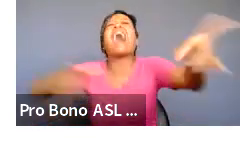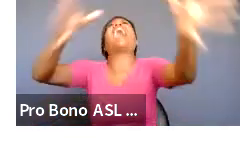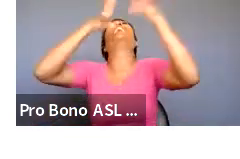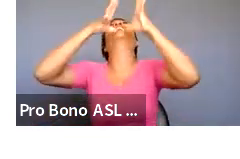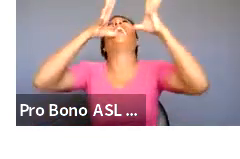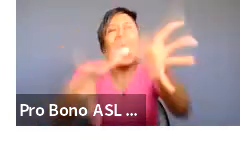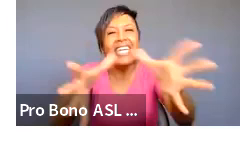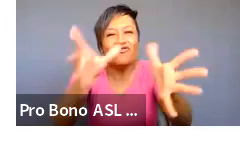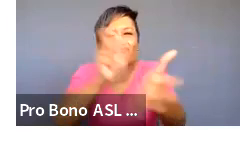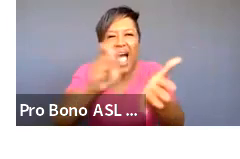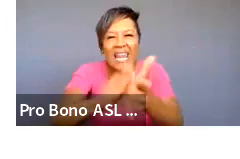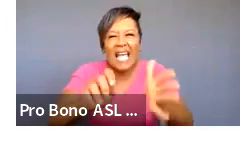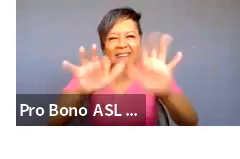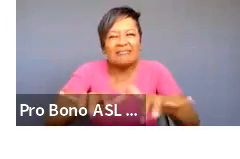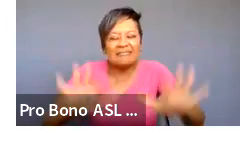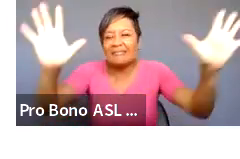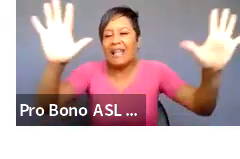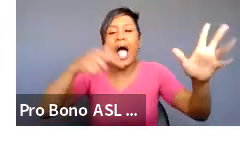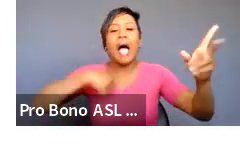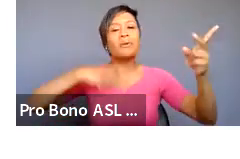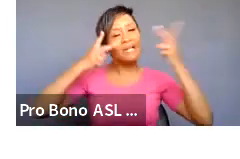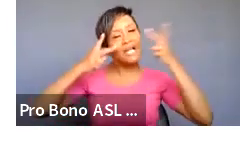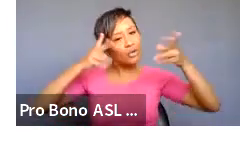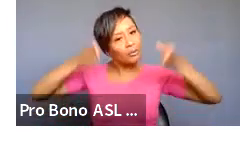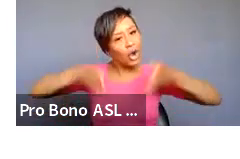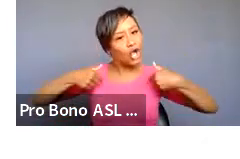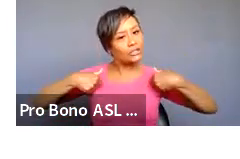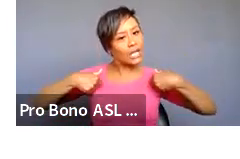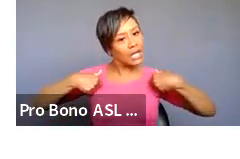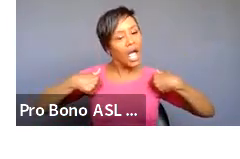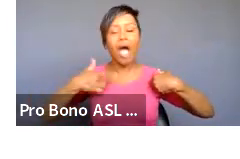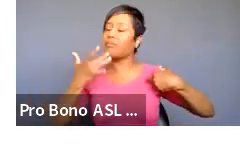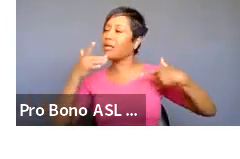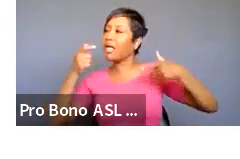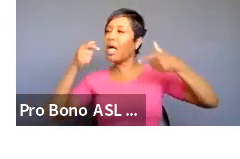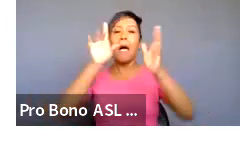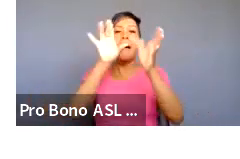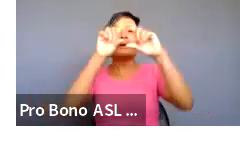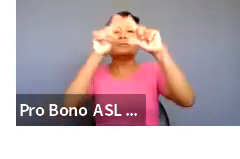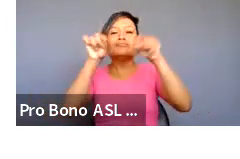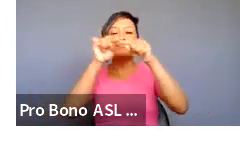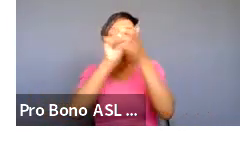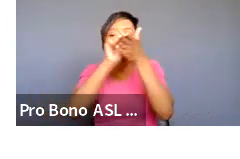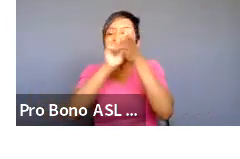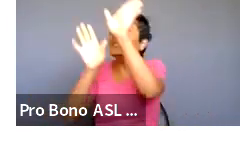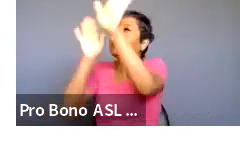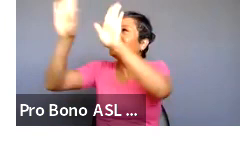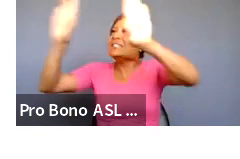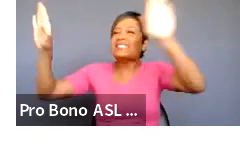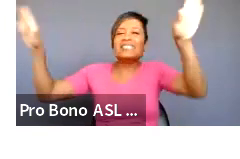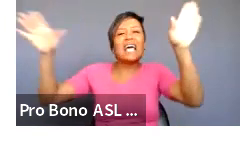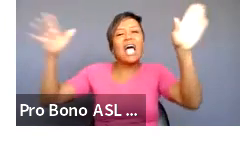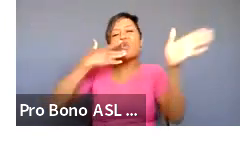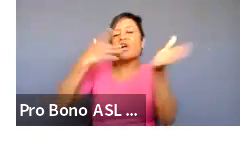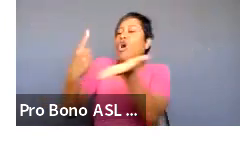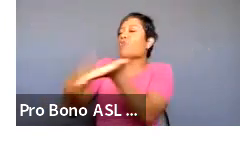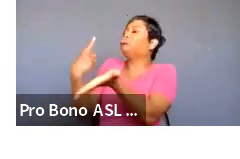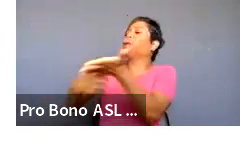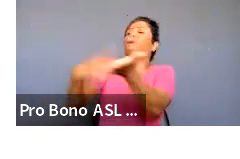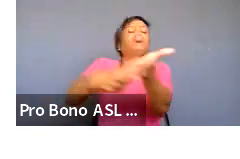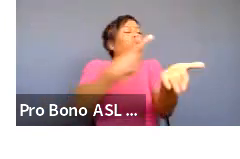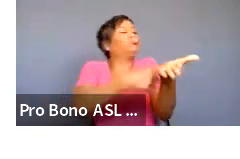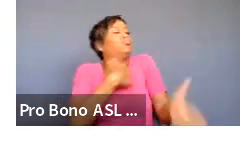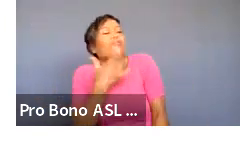writing i am a very visual person please put me in a room with post-its and poster boards and let's just have a discussion